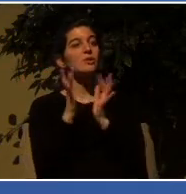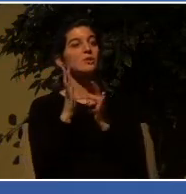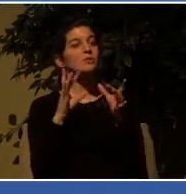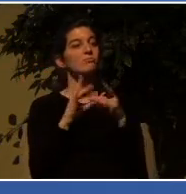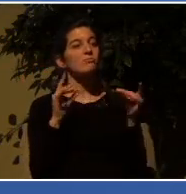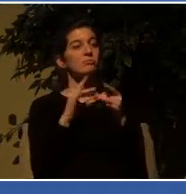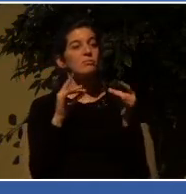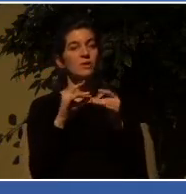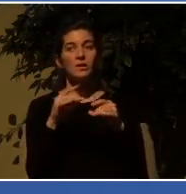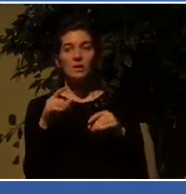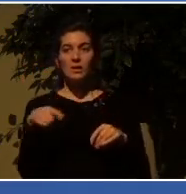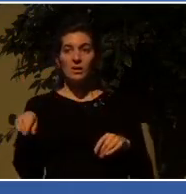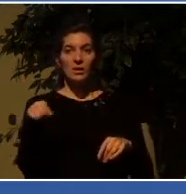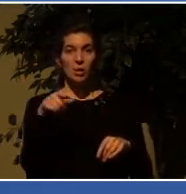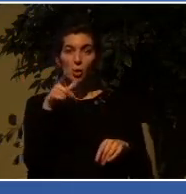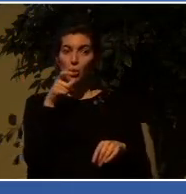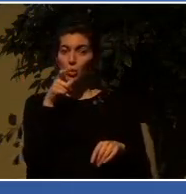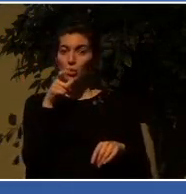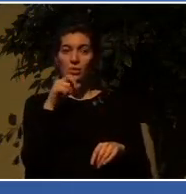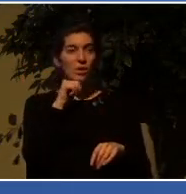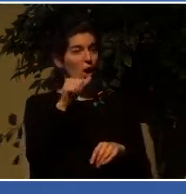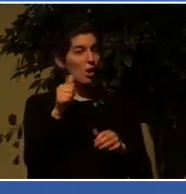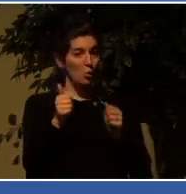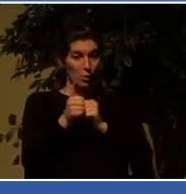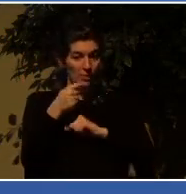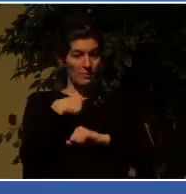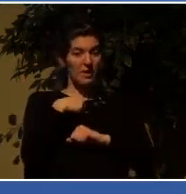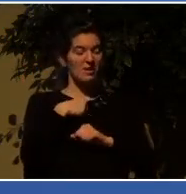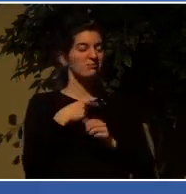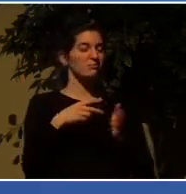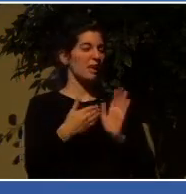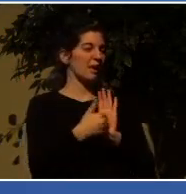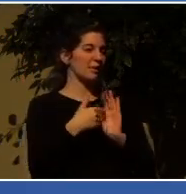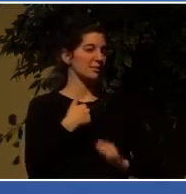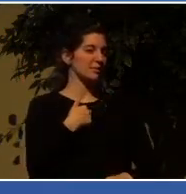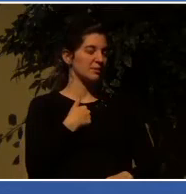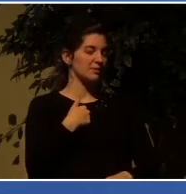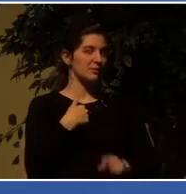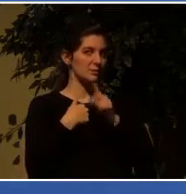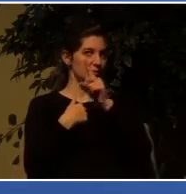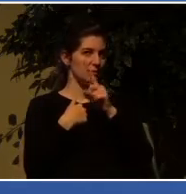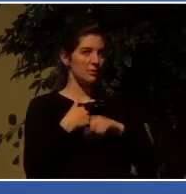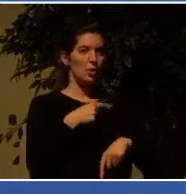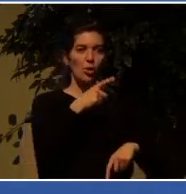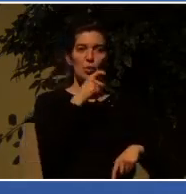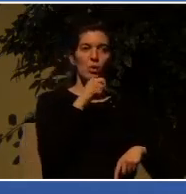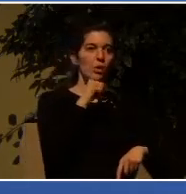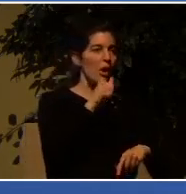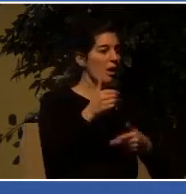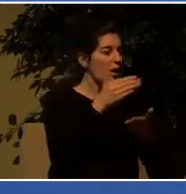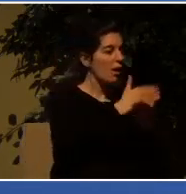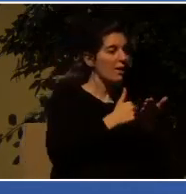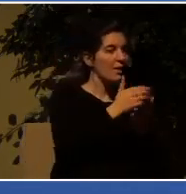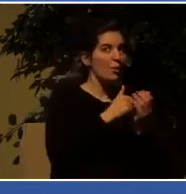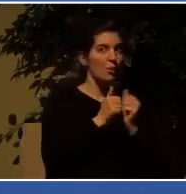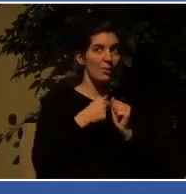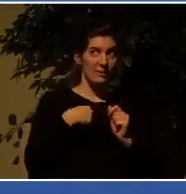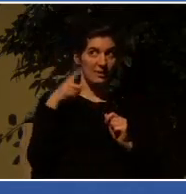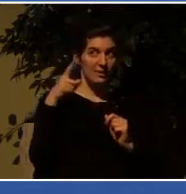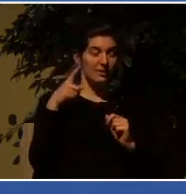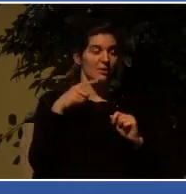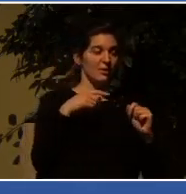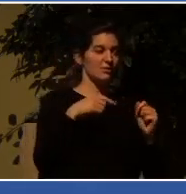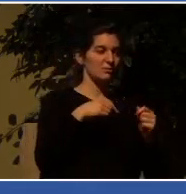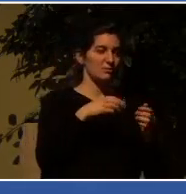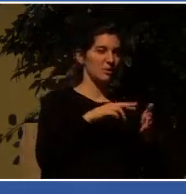is not with me is against me, and he who does not gather with me, scatters. When the curtain falls